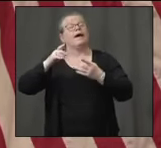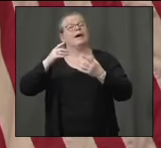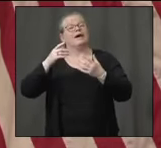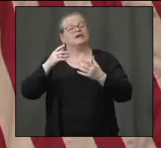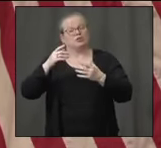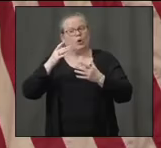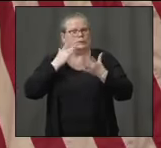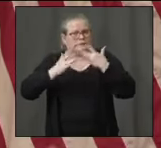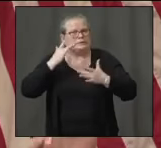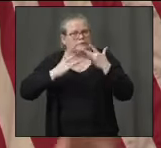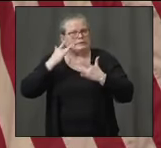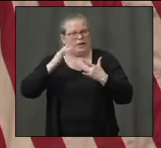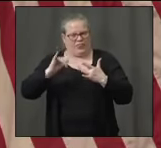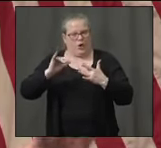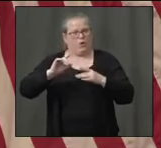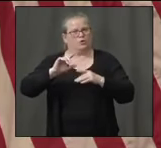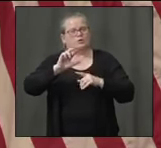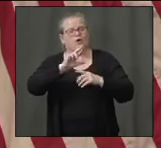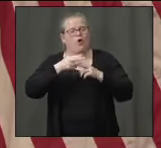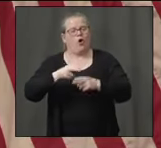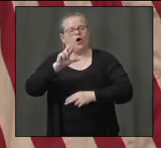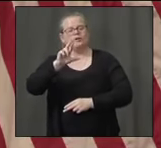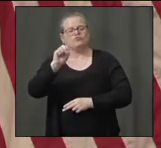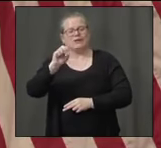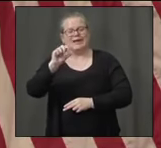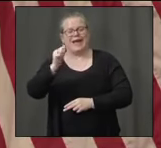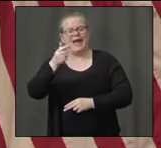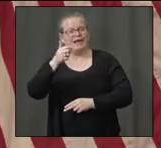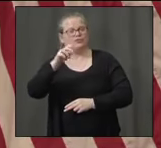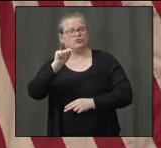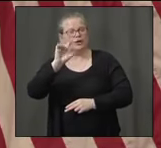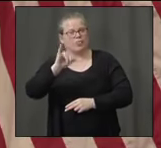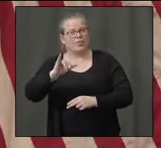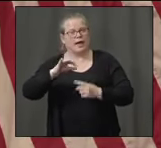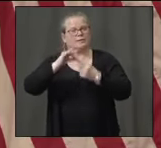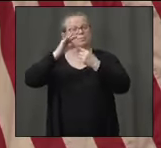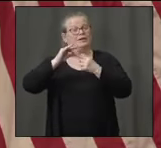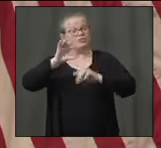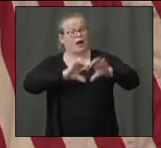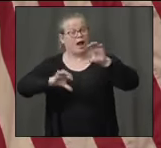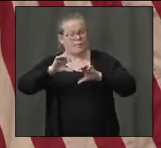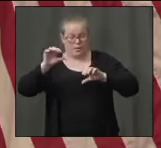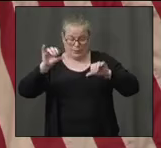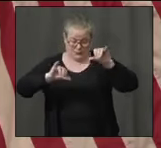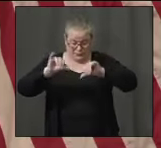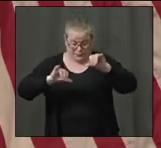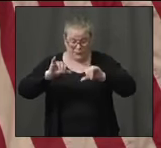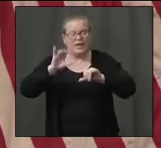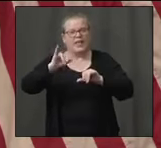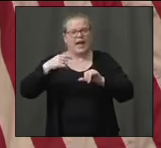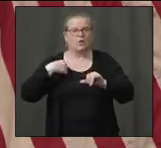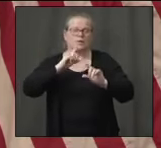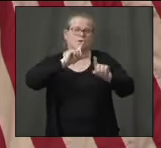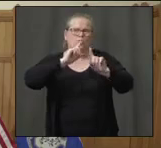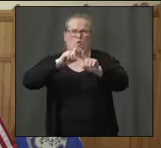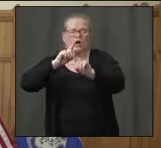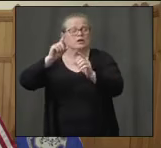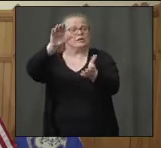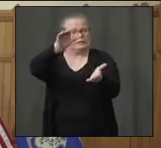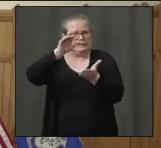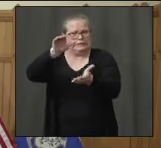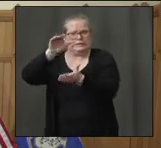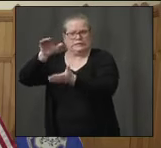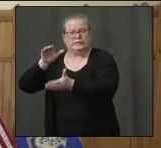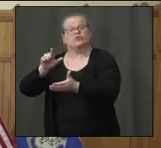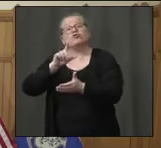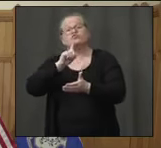with those reagents. So we've knocked down all the different barriers of expanding capacity literally in the last four to five weeks. And